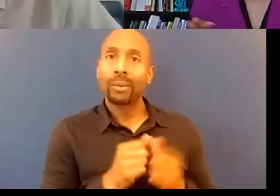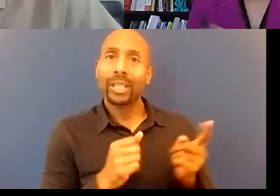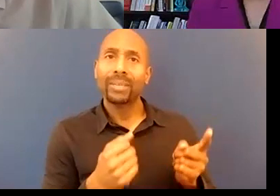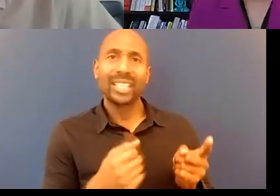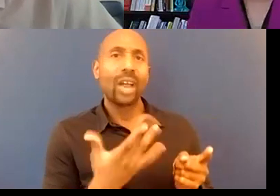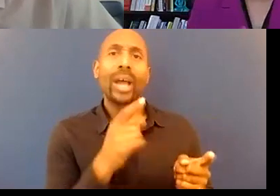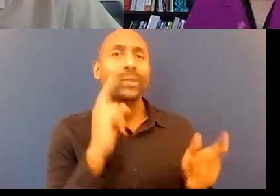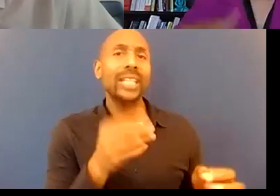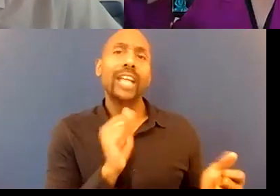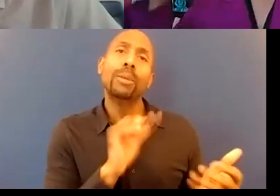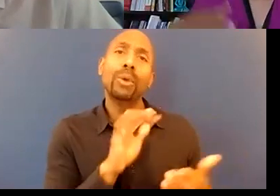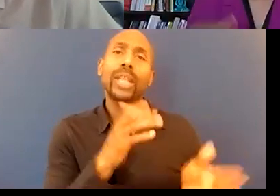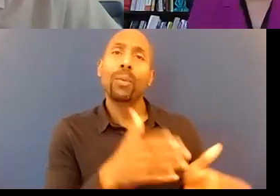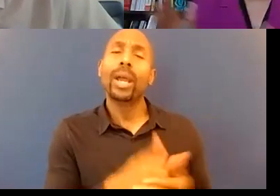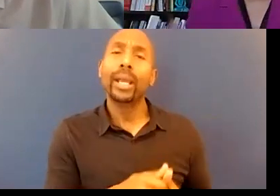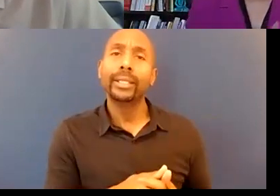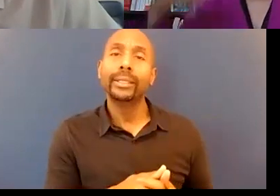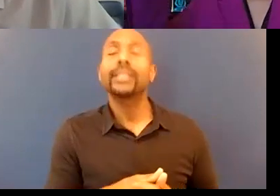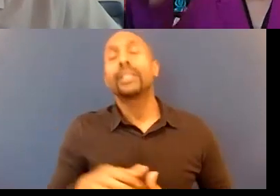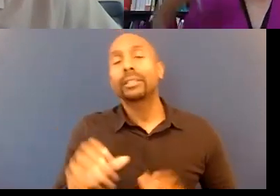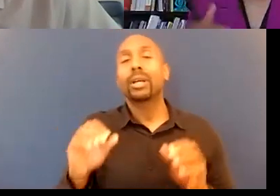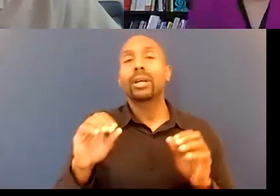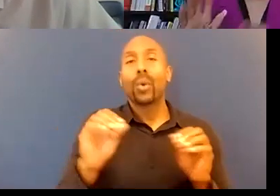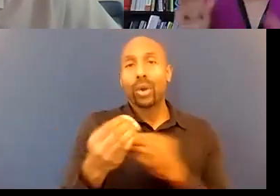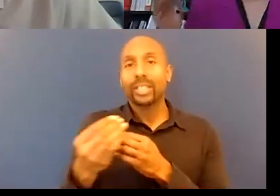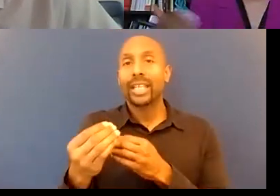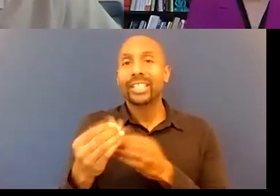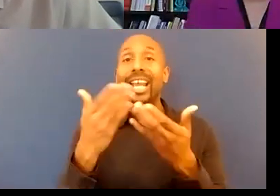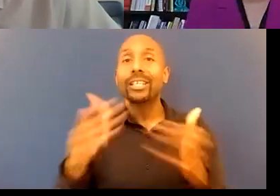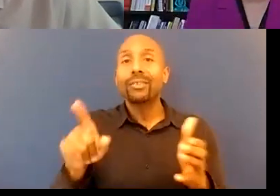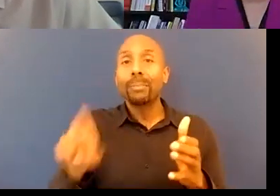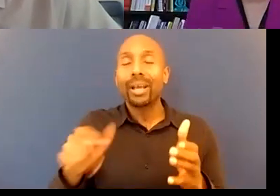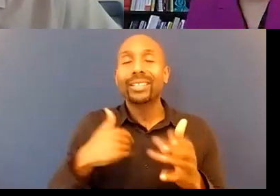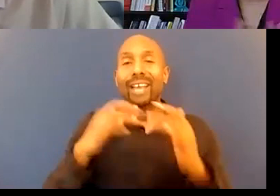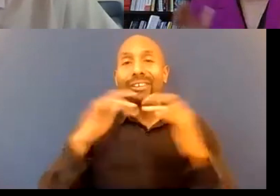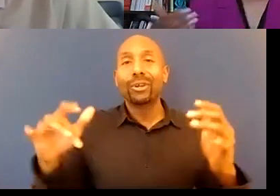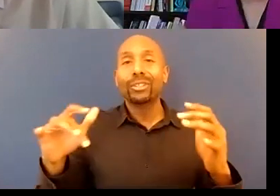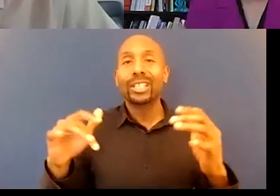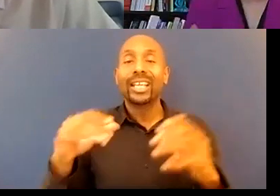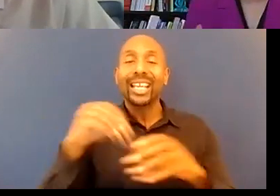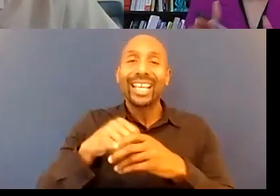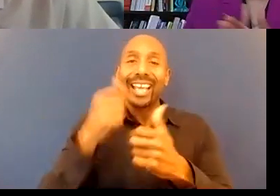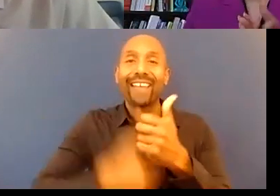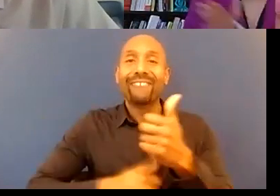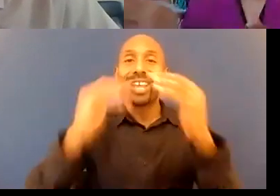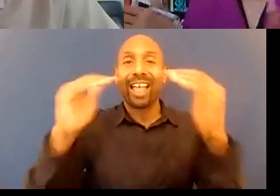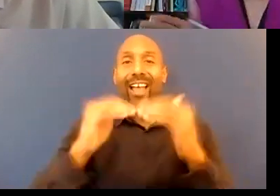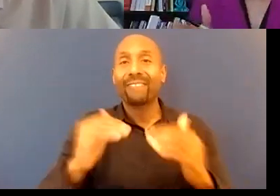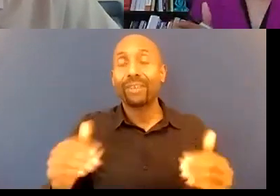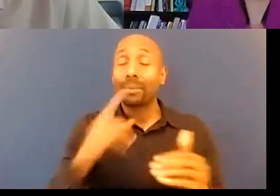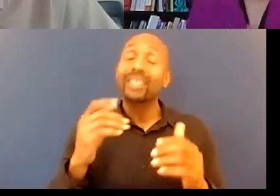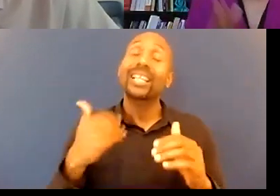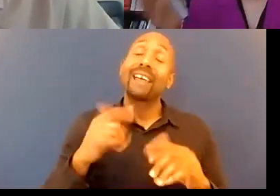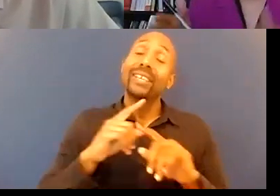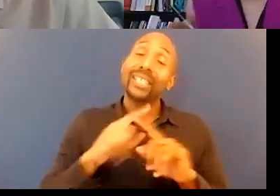when we talk about why organizations have to have diversity through the ranks because there are different lived experiences there are different perspectives but these aren't two separate